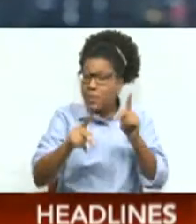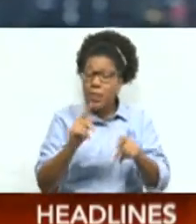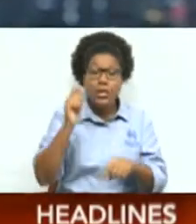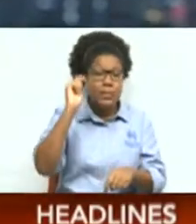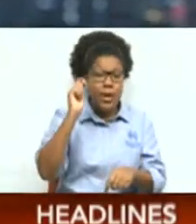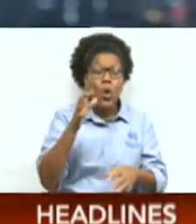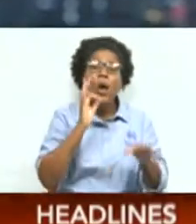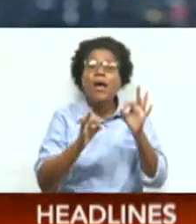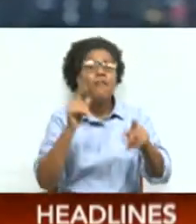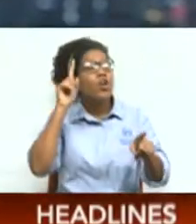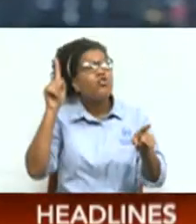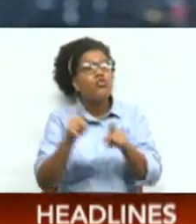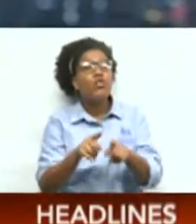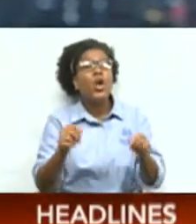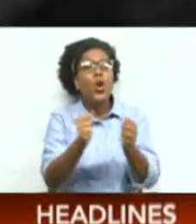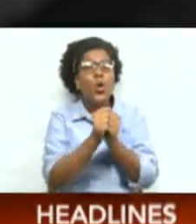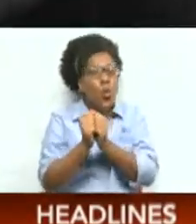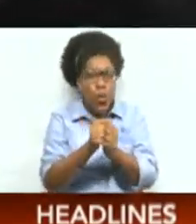they agree with his decision.